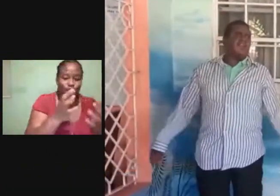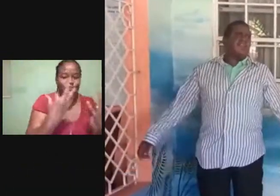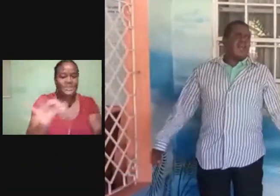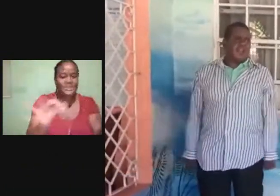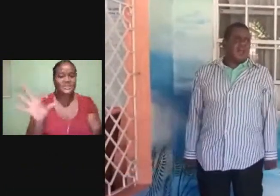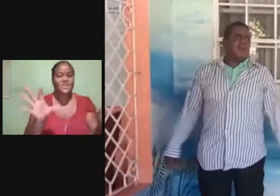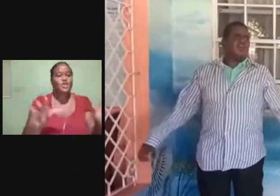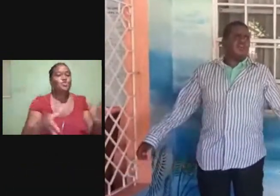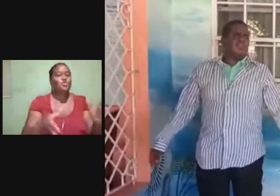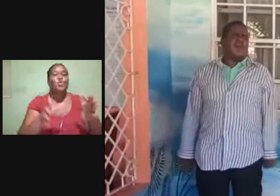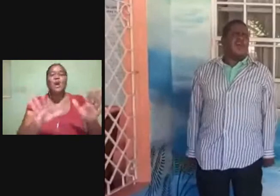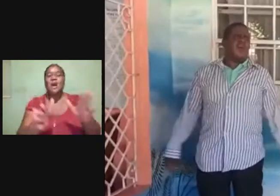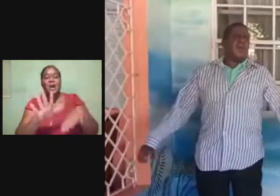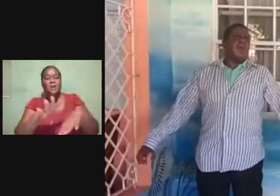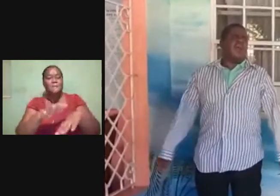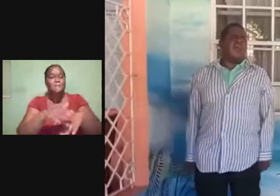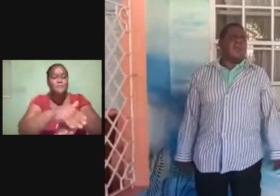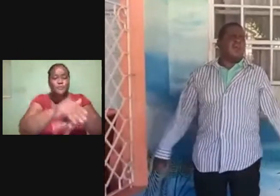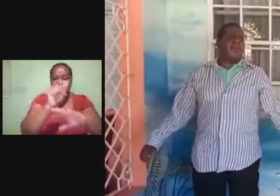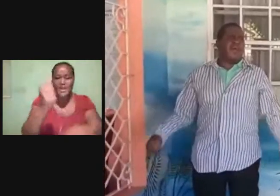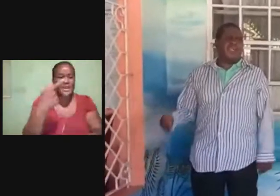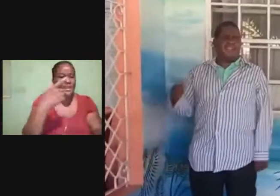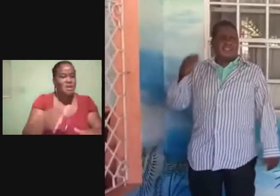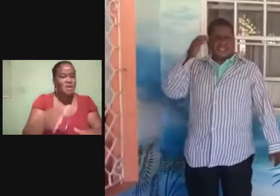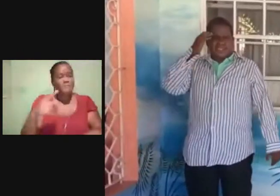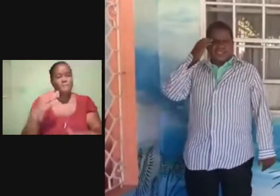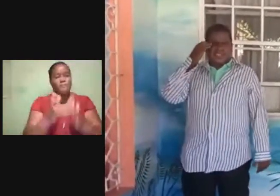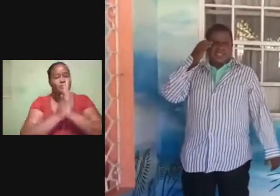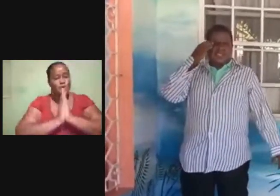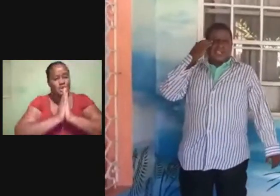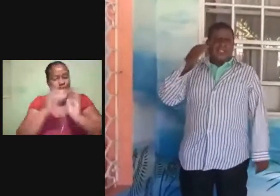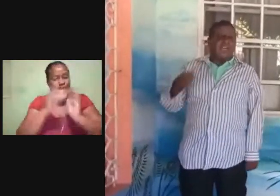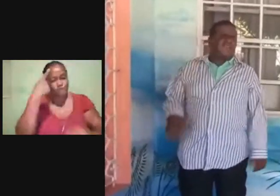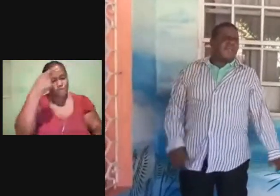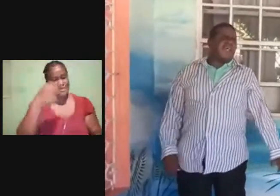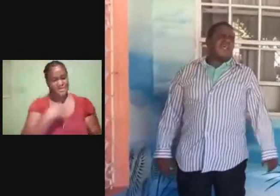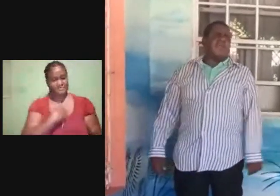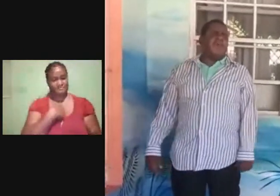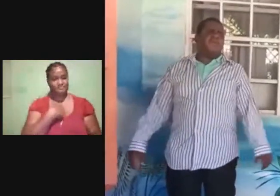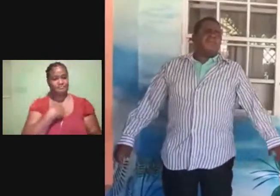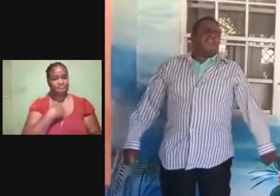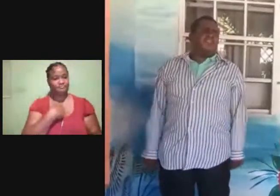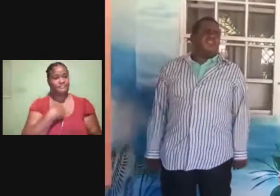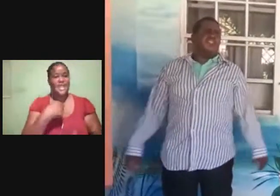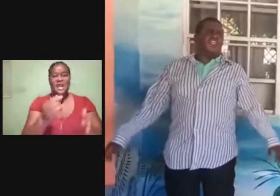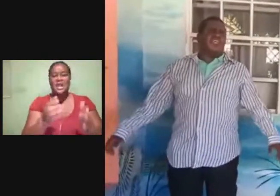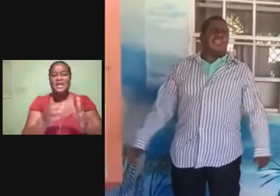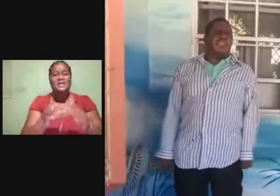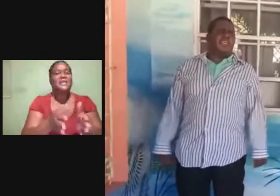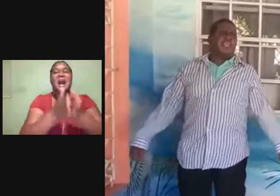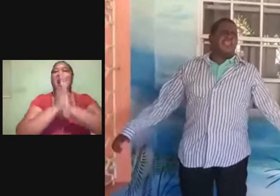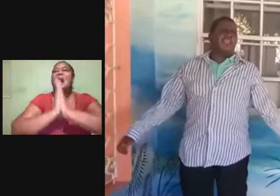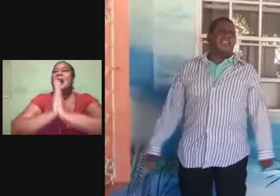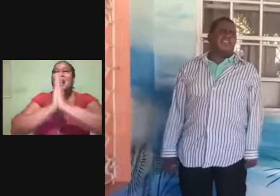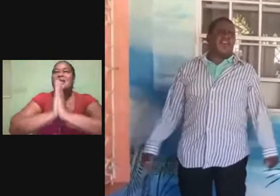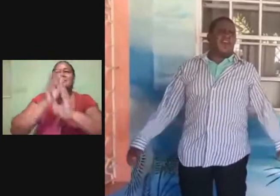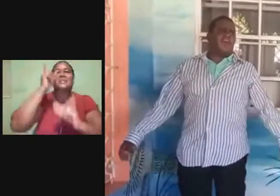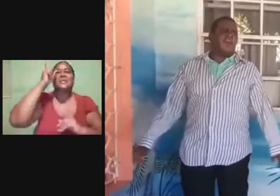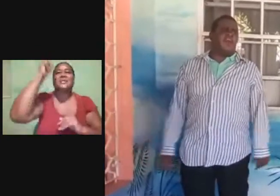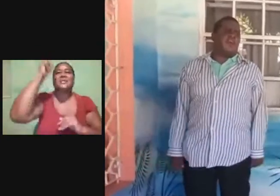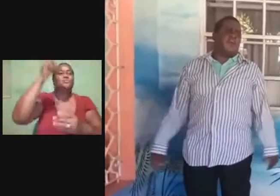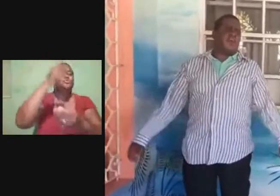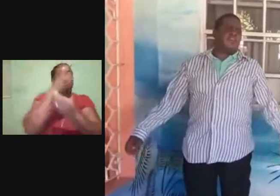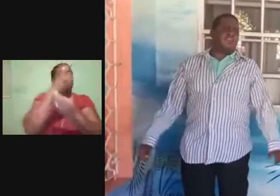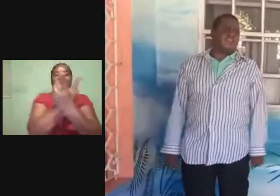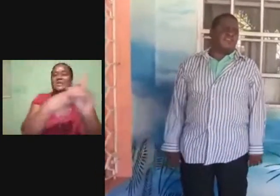I love I I love right Get my name up to Jesus